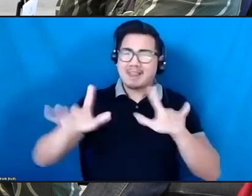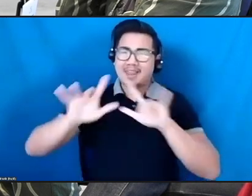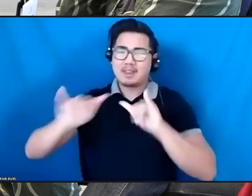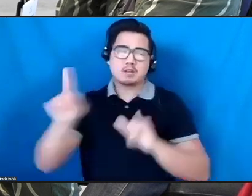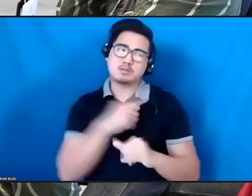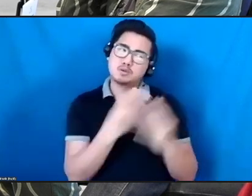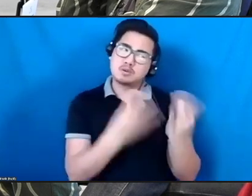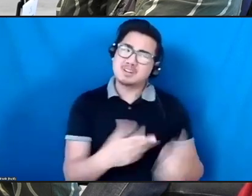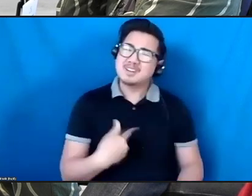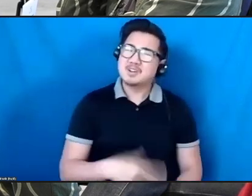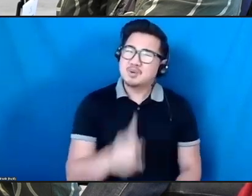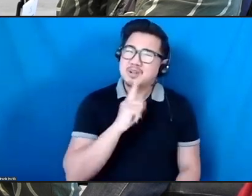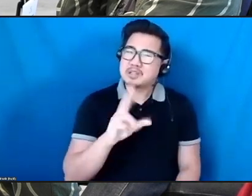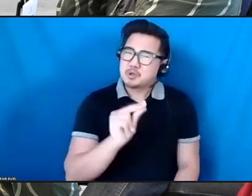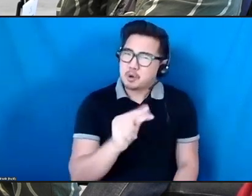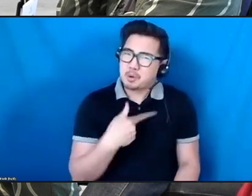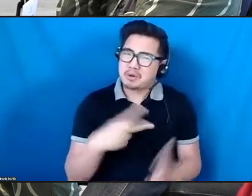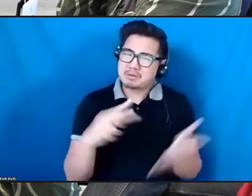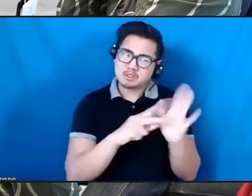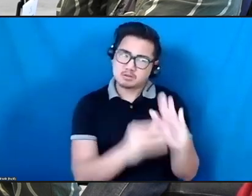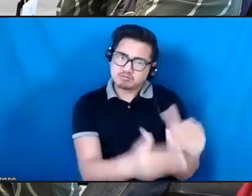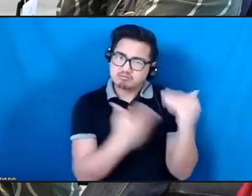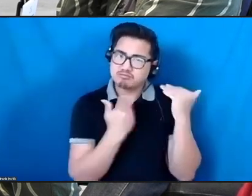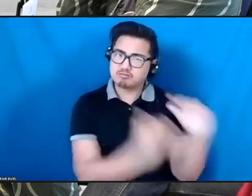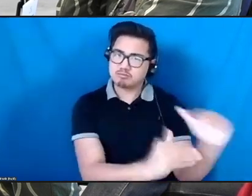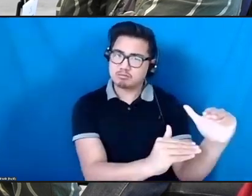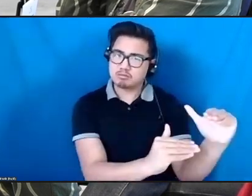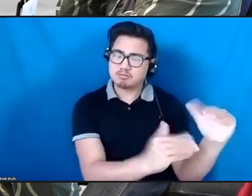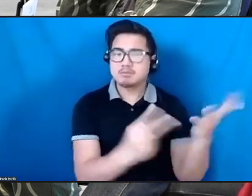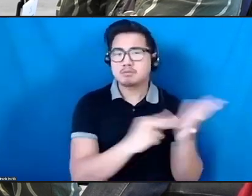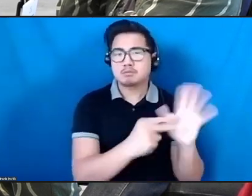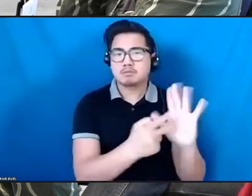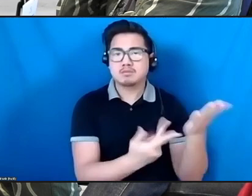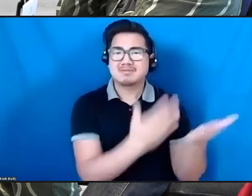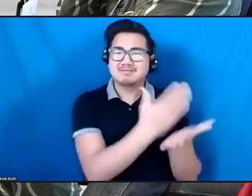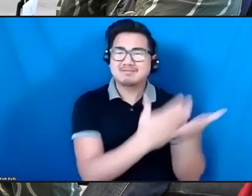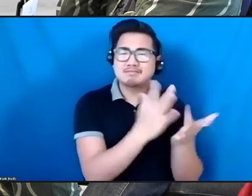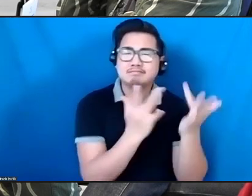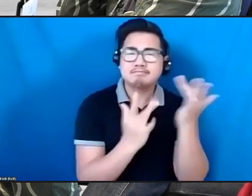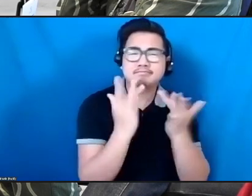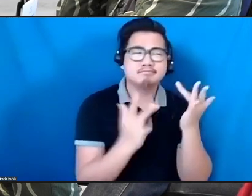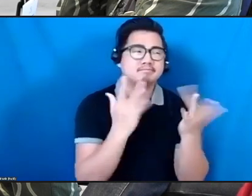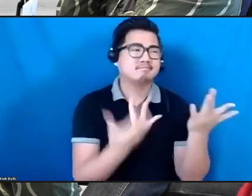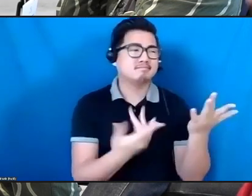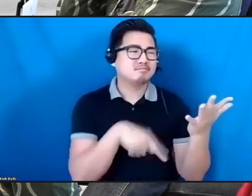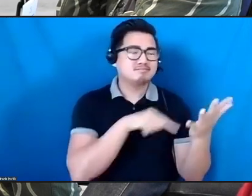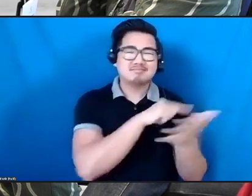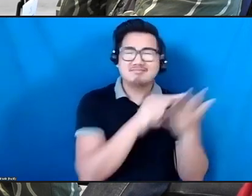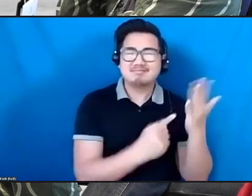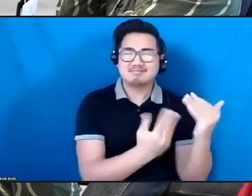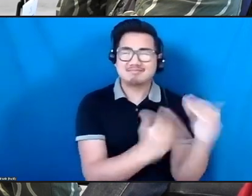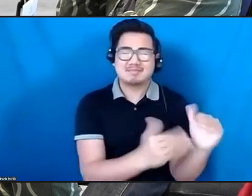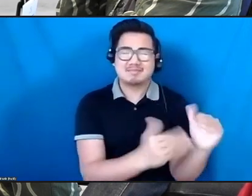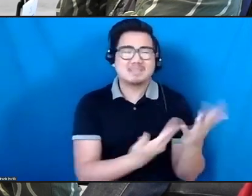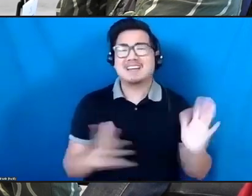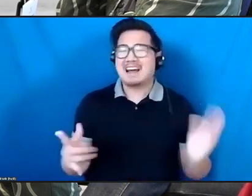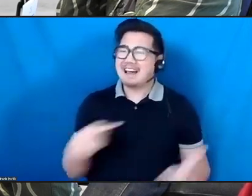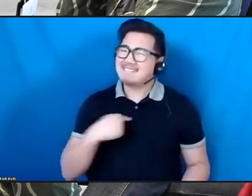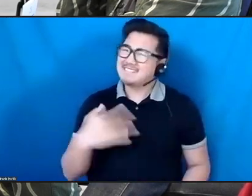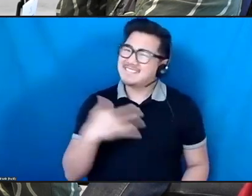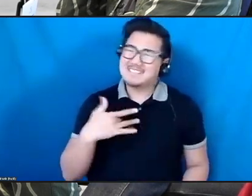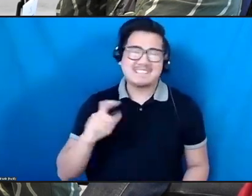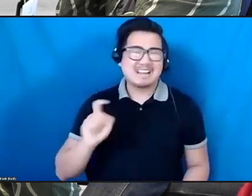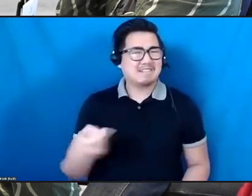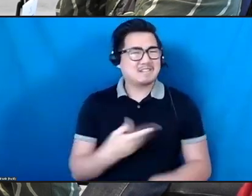put it online. I just don't think it's fair and we have to do better for the generation coming up because